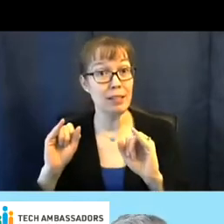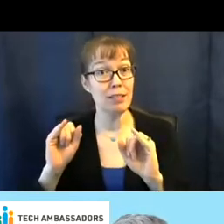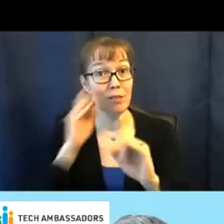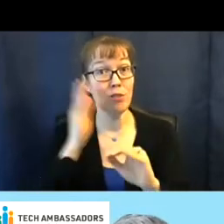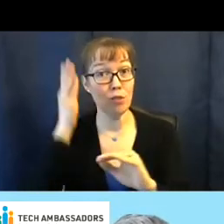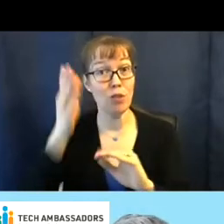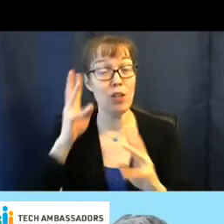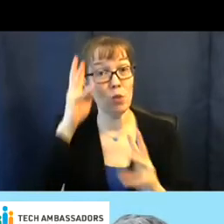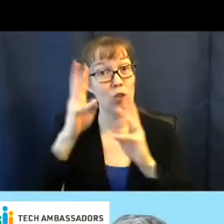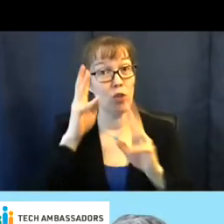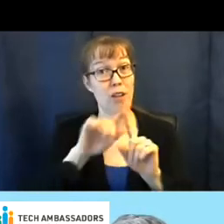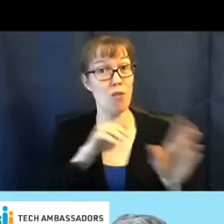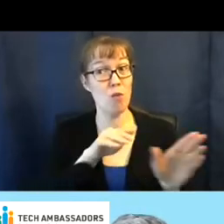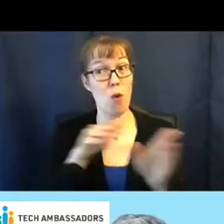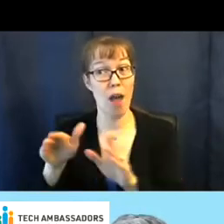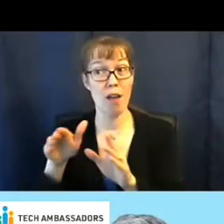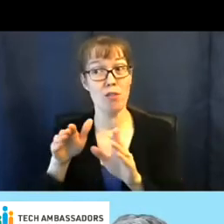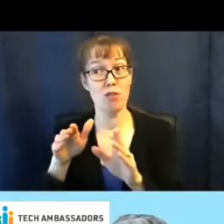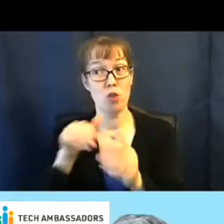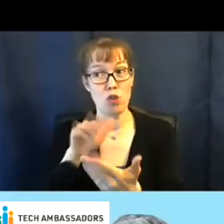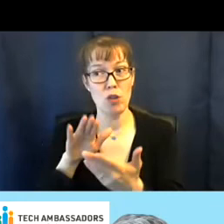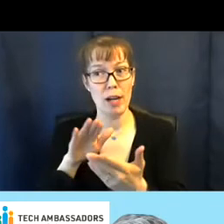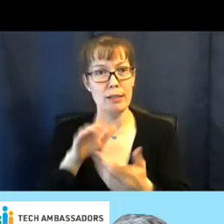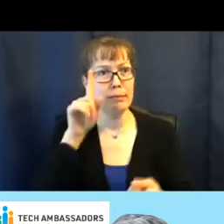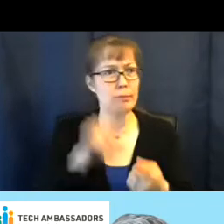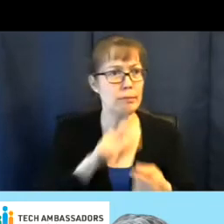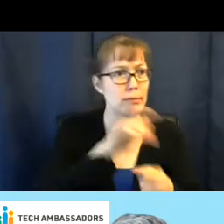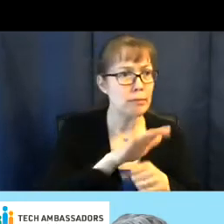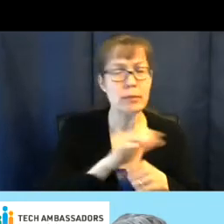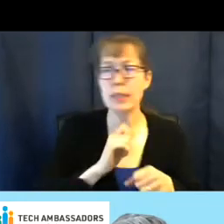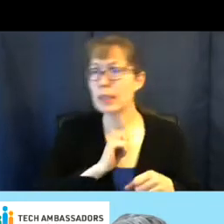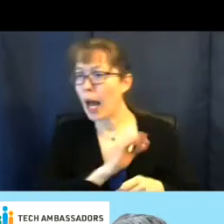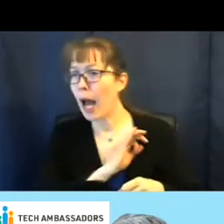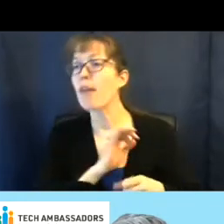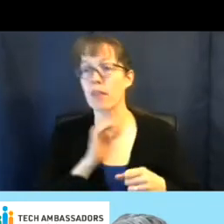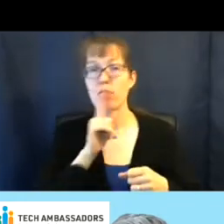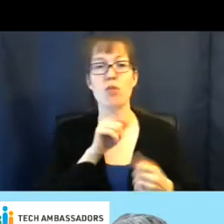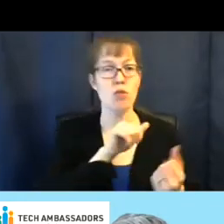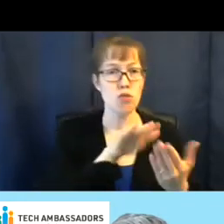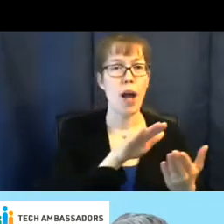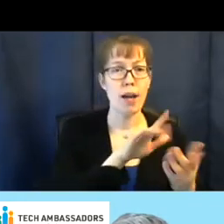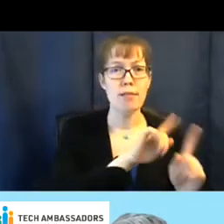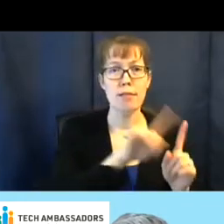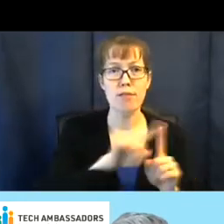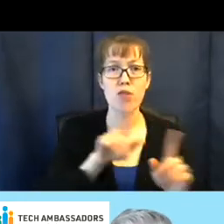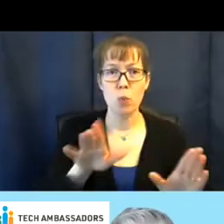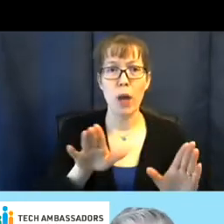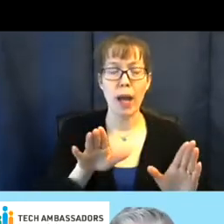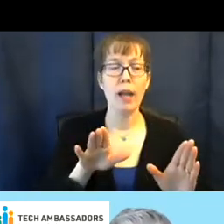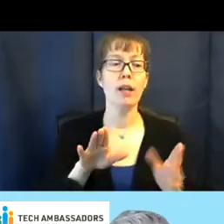ways to address shortages and direct support staff. And I really hope that